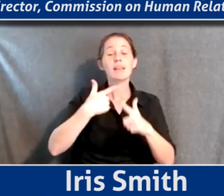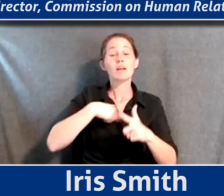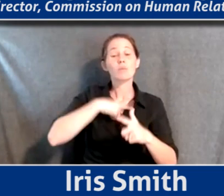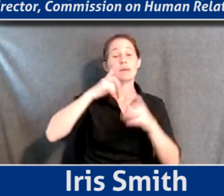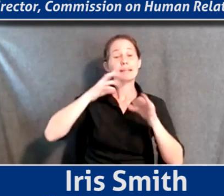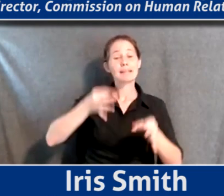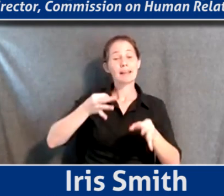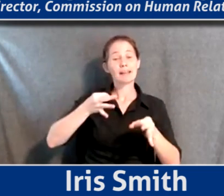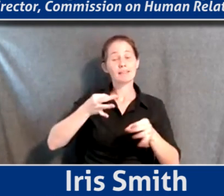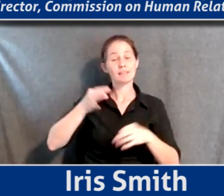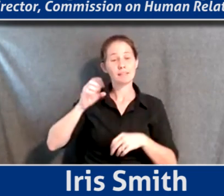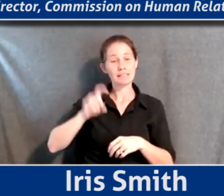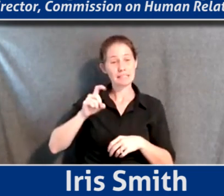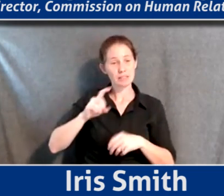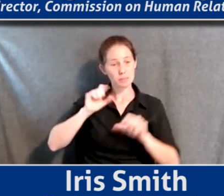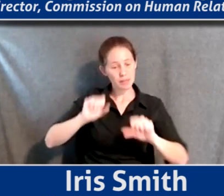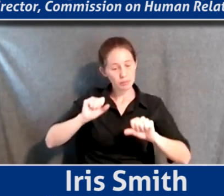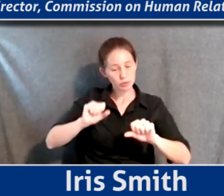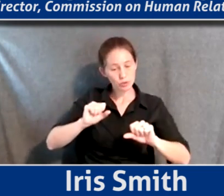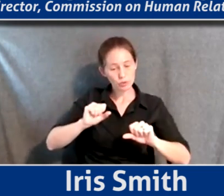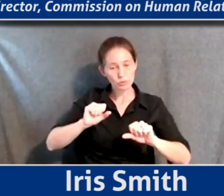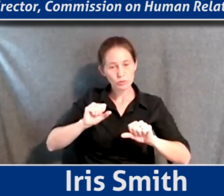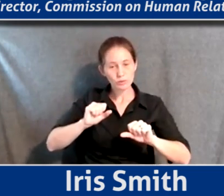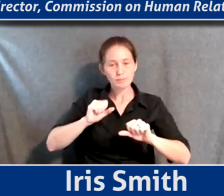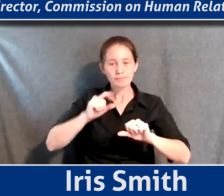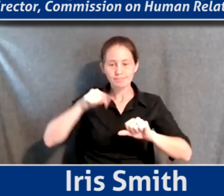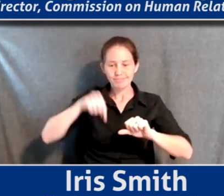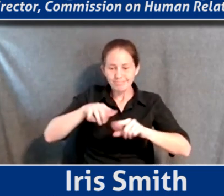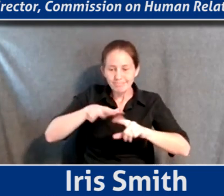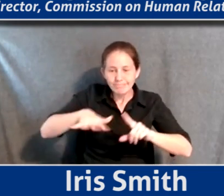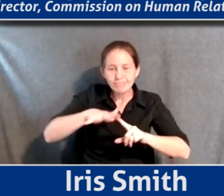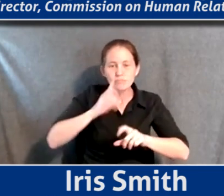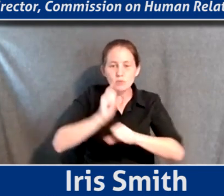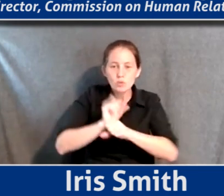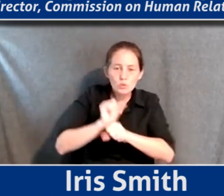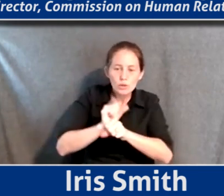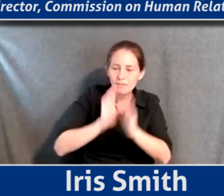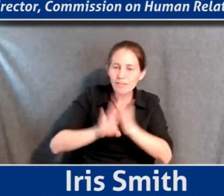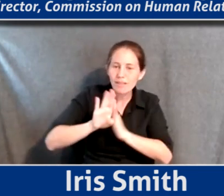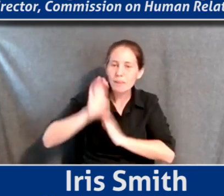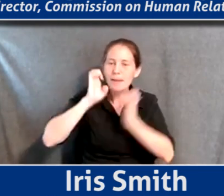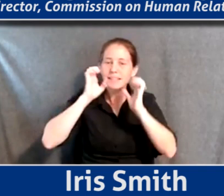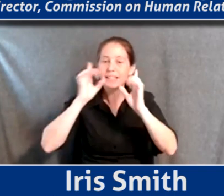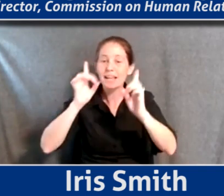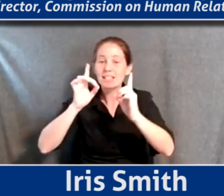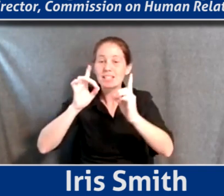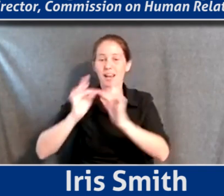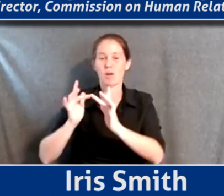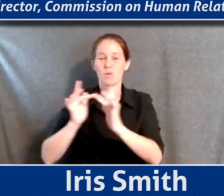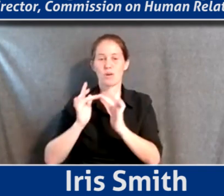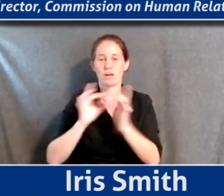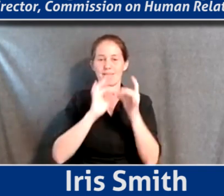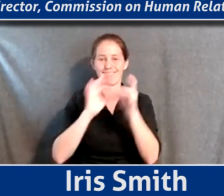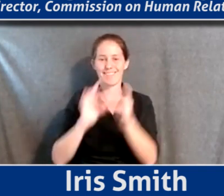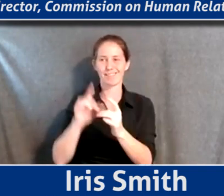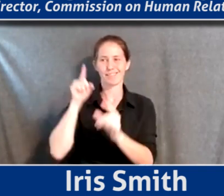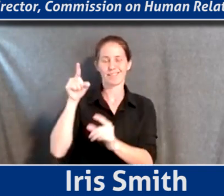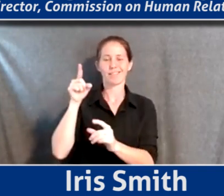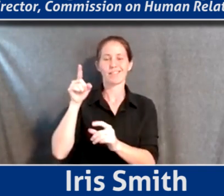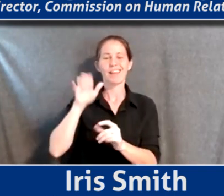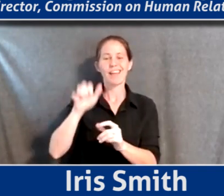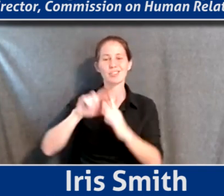we needed to be able to be on the ground and being able to develop an education network in regards to that and start